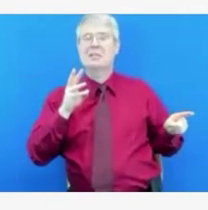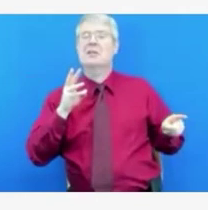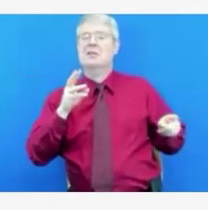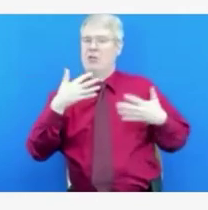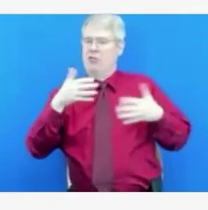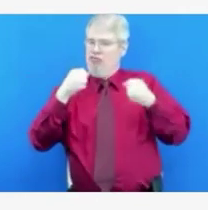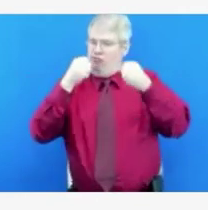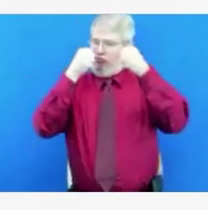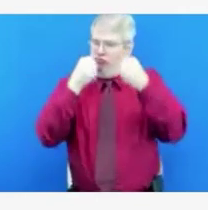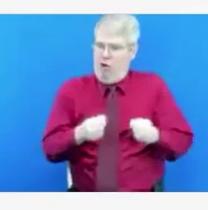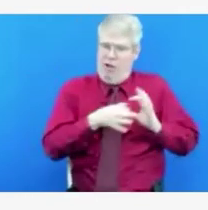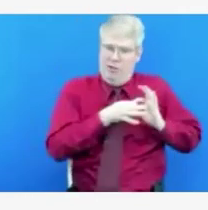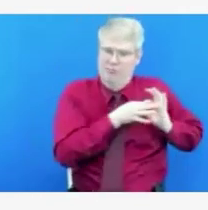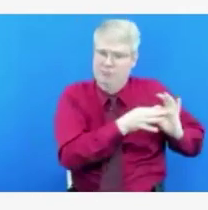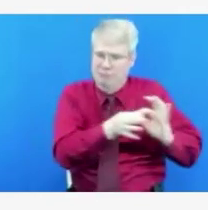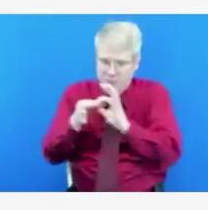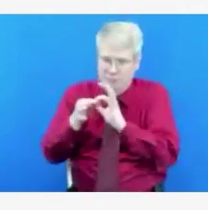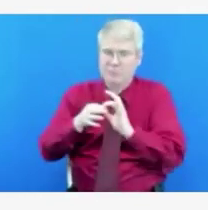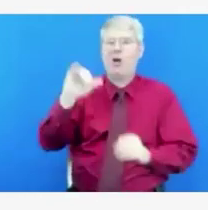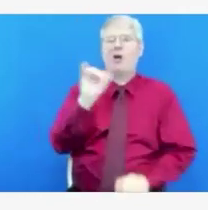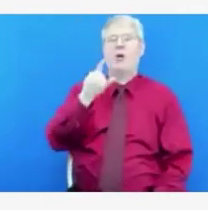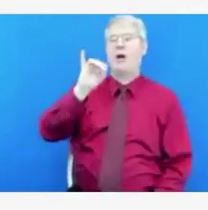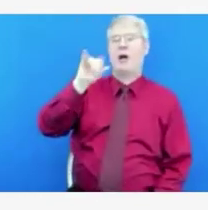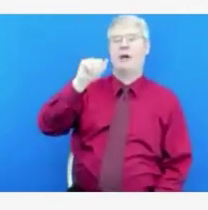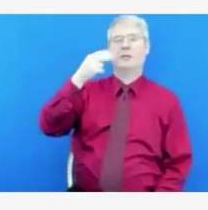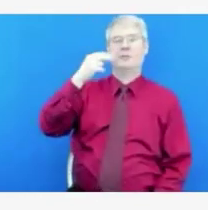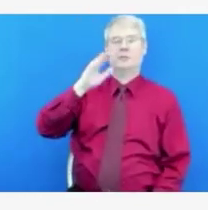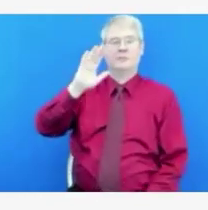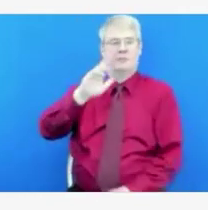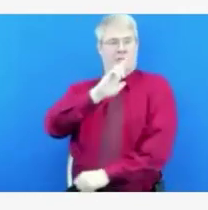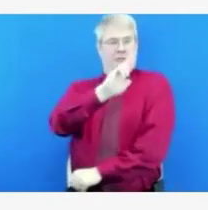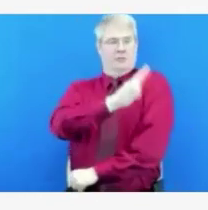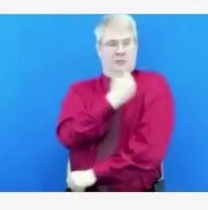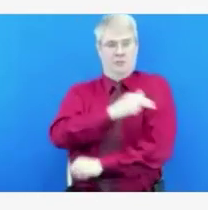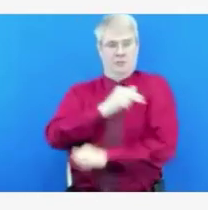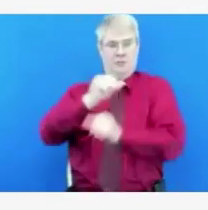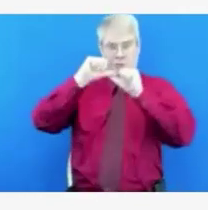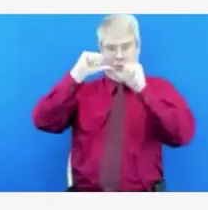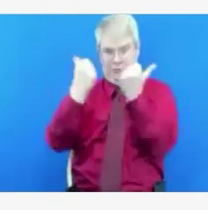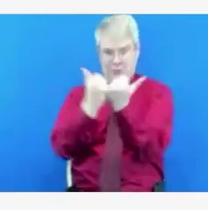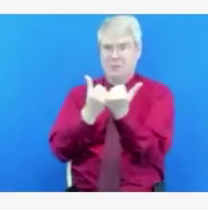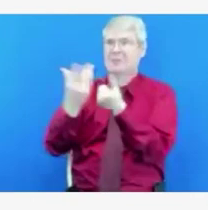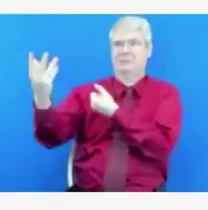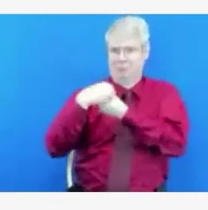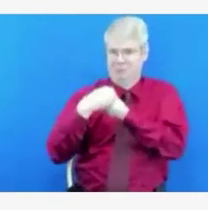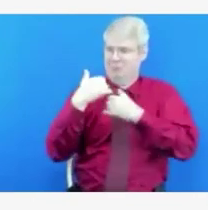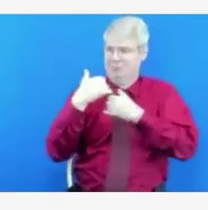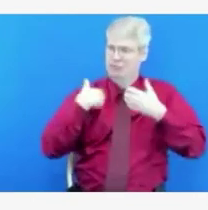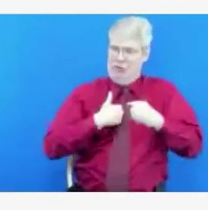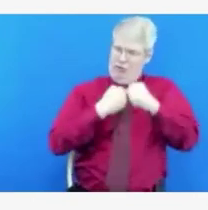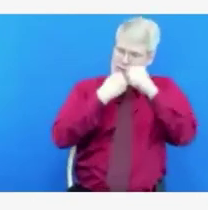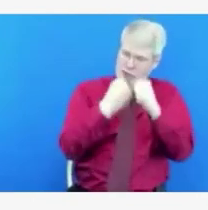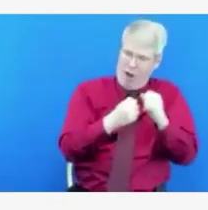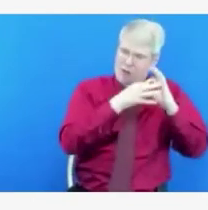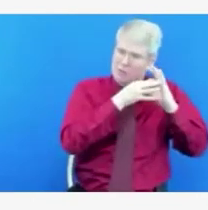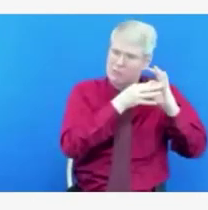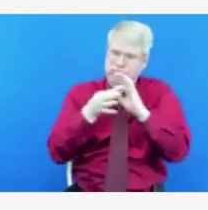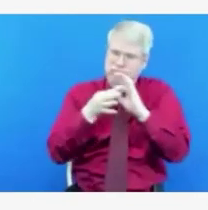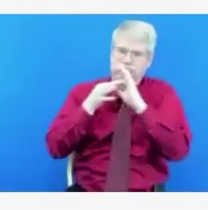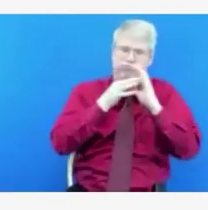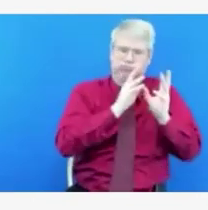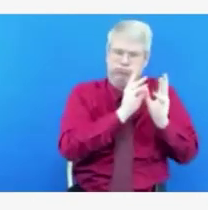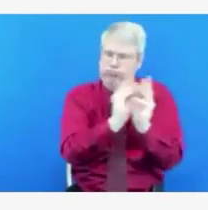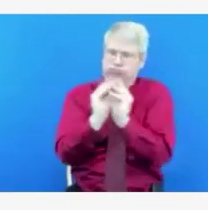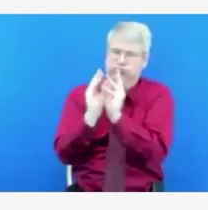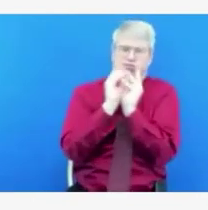team so we have that good foundation from what we're experiencing now. But I do would like to ask Dr. Hahn if she would maybe elaborate a little